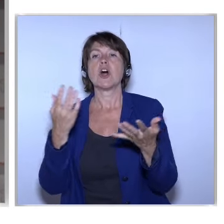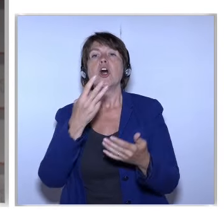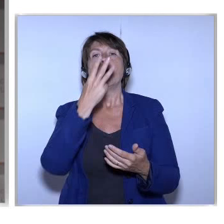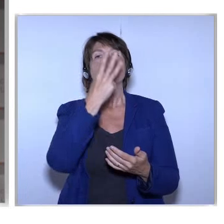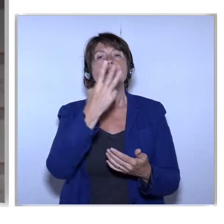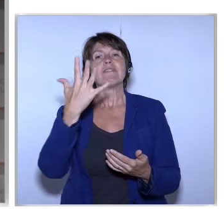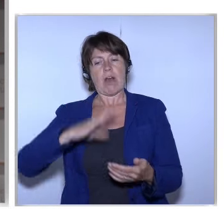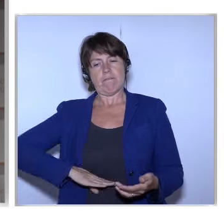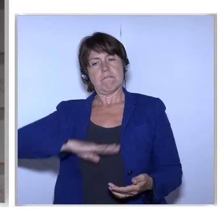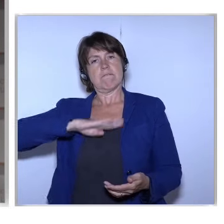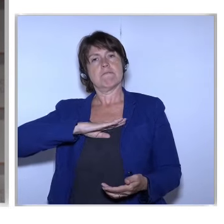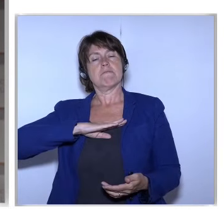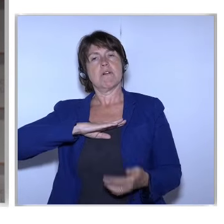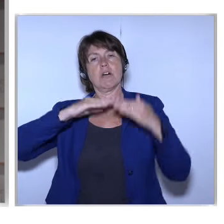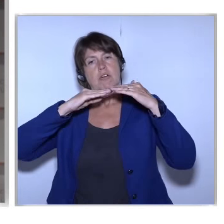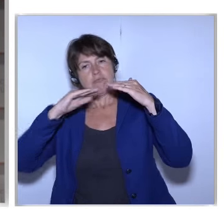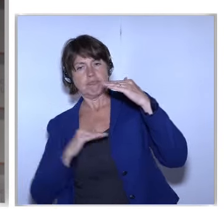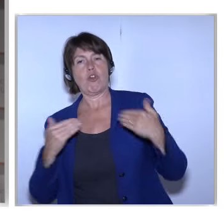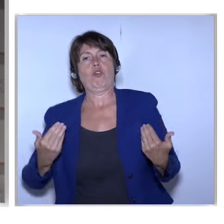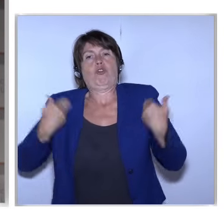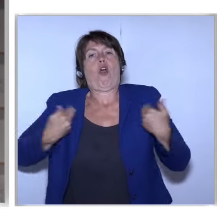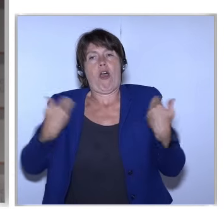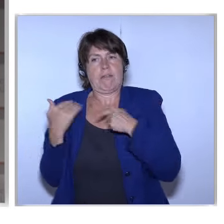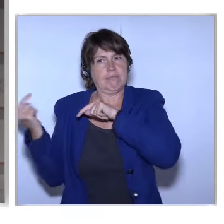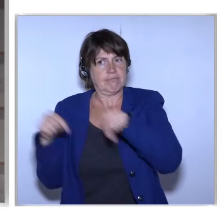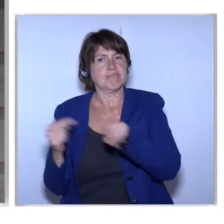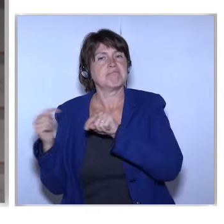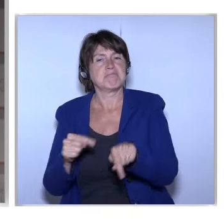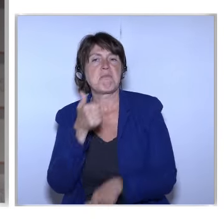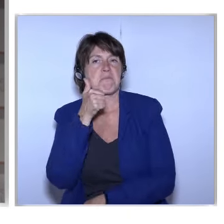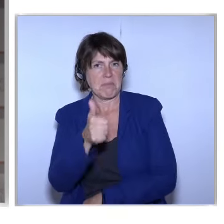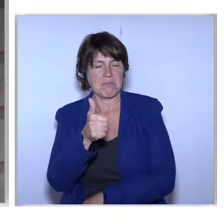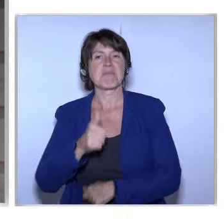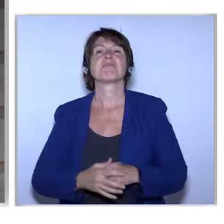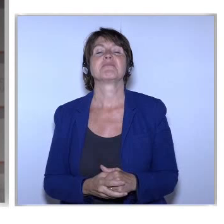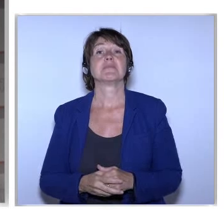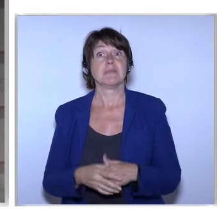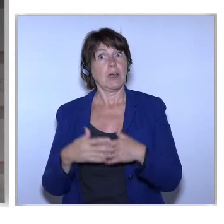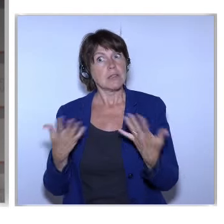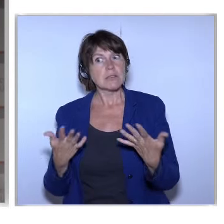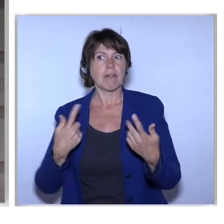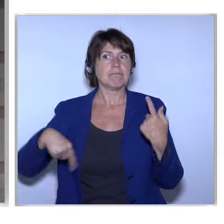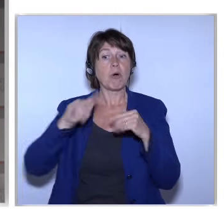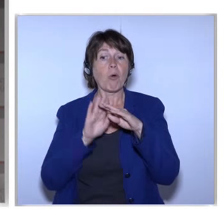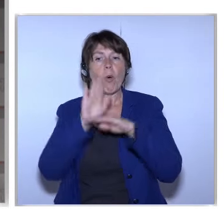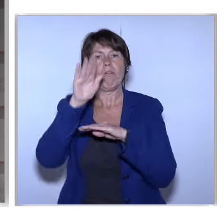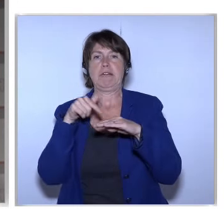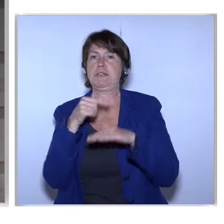nearly a quarter of you are under 35 Which makes us, all of those who are slightly older